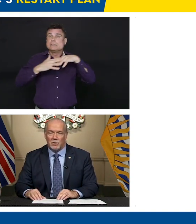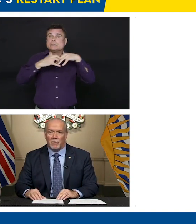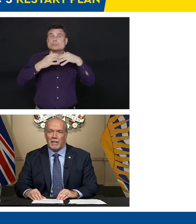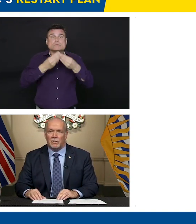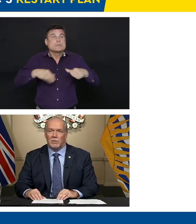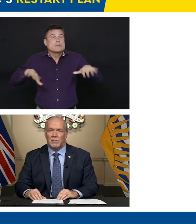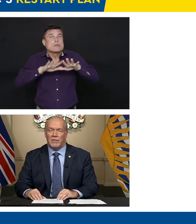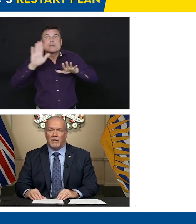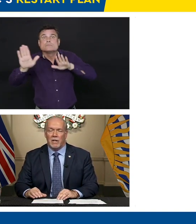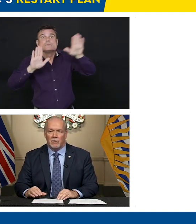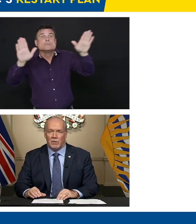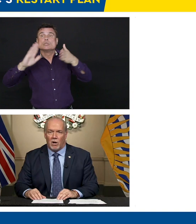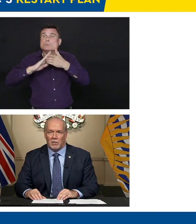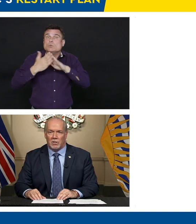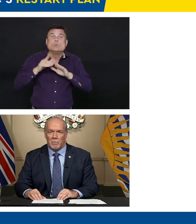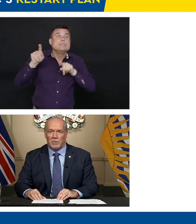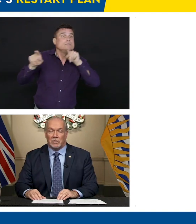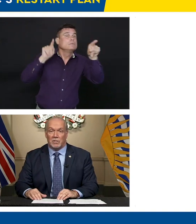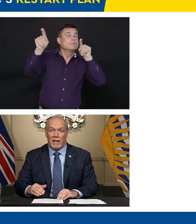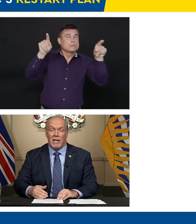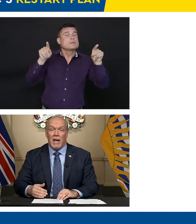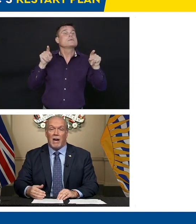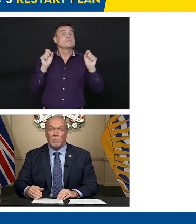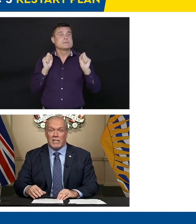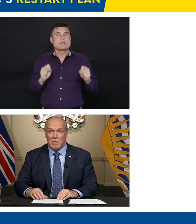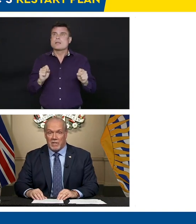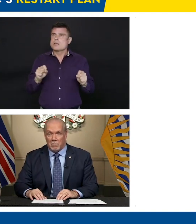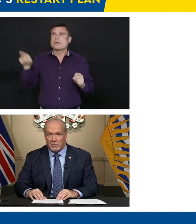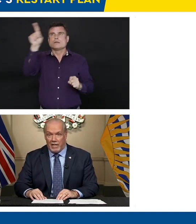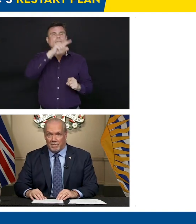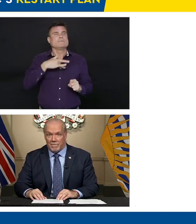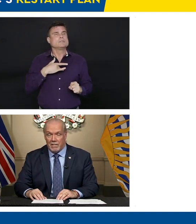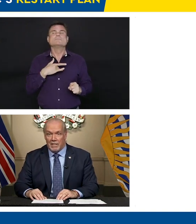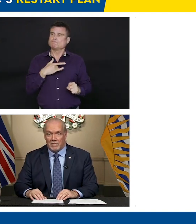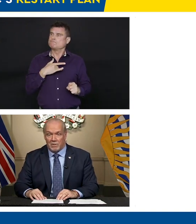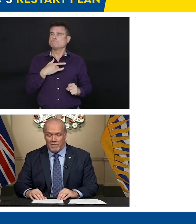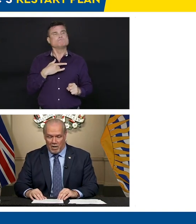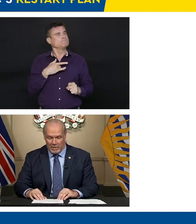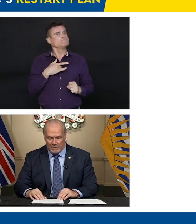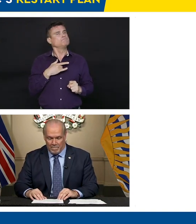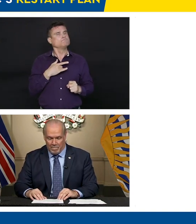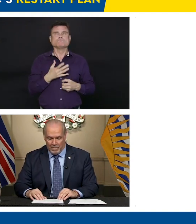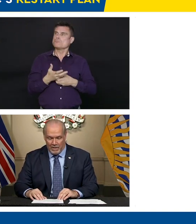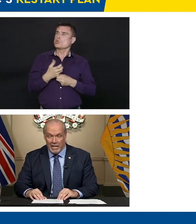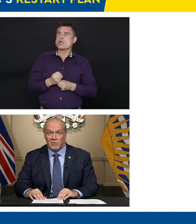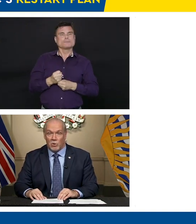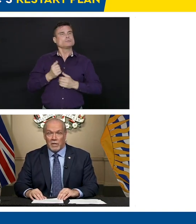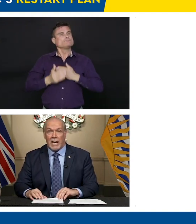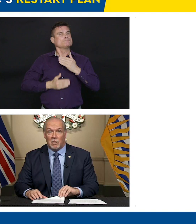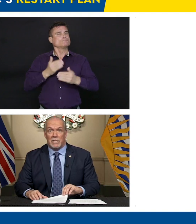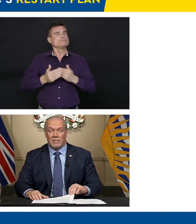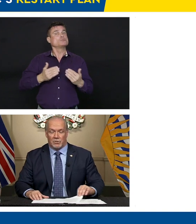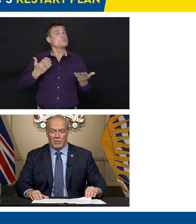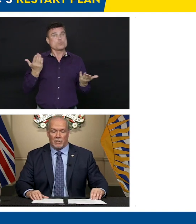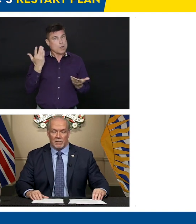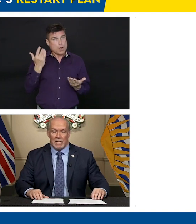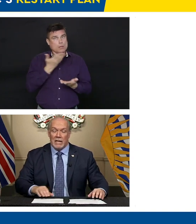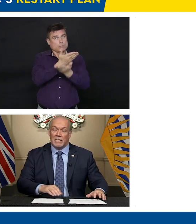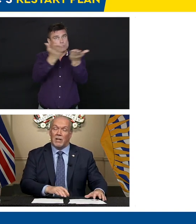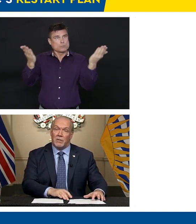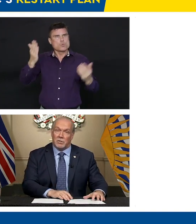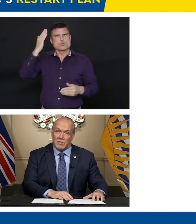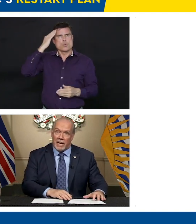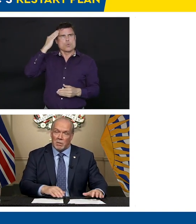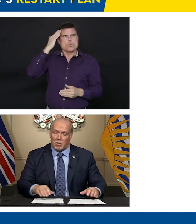they look to their elders and their knowledge keepers and say, how do we keep them safe in this environment? It's okay to be concerned.